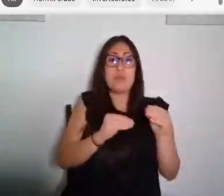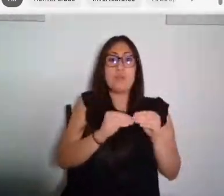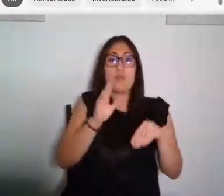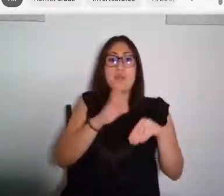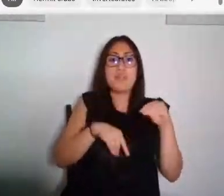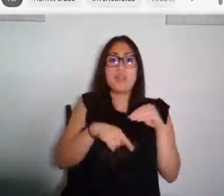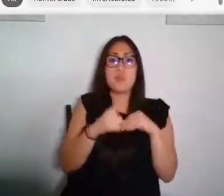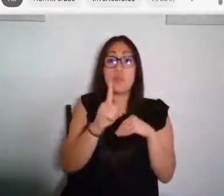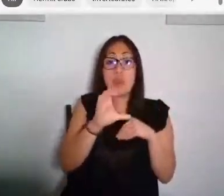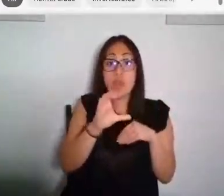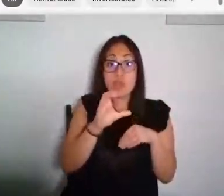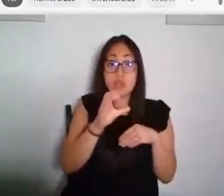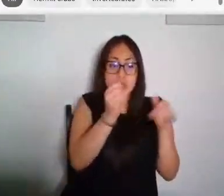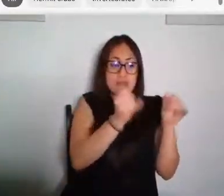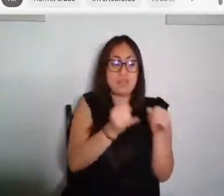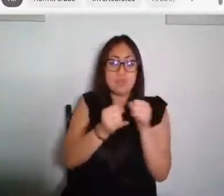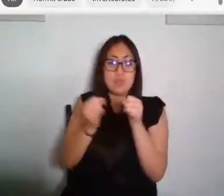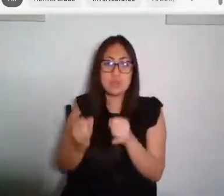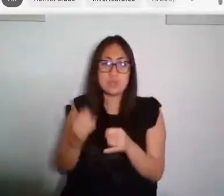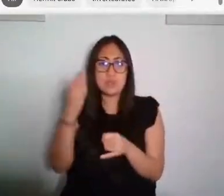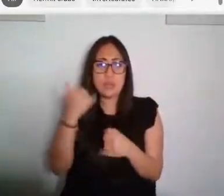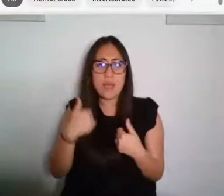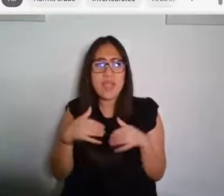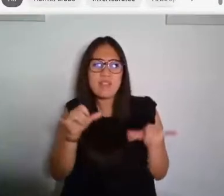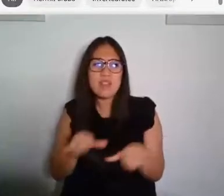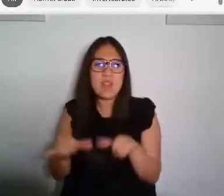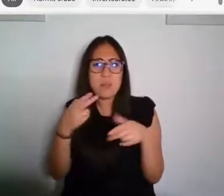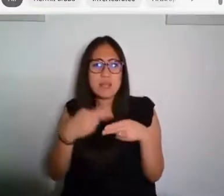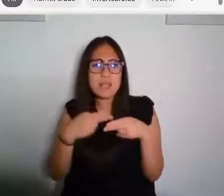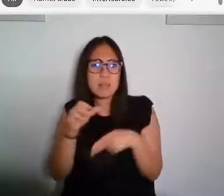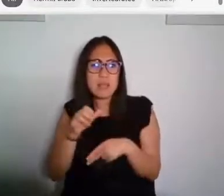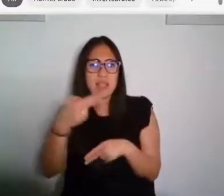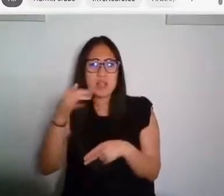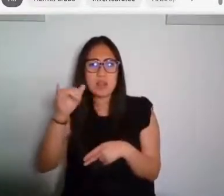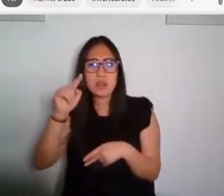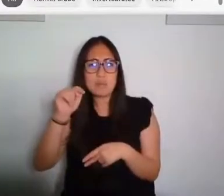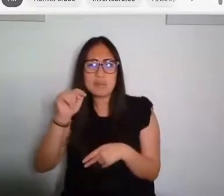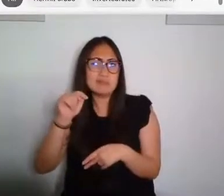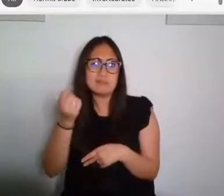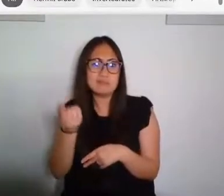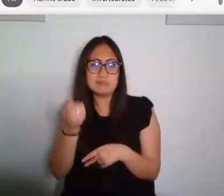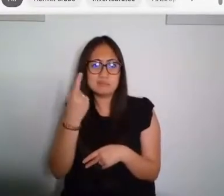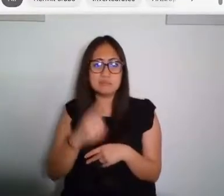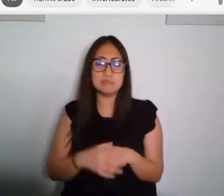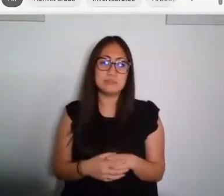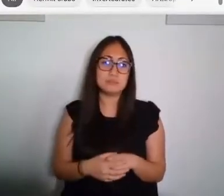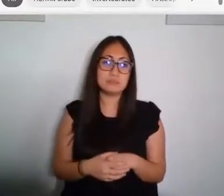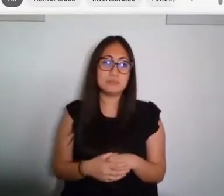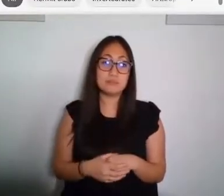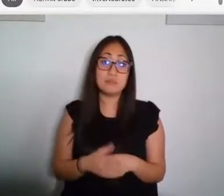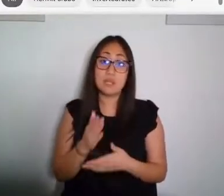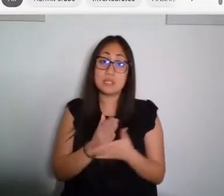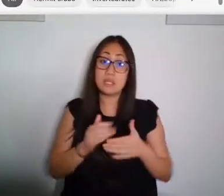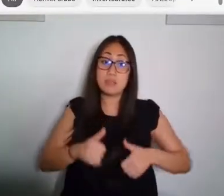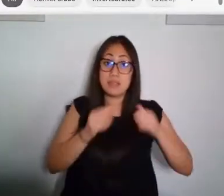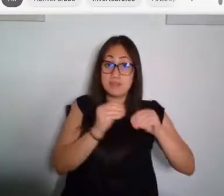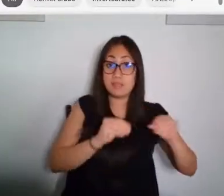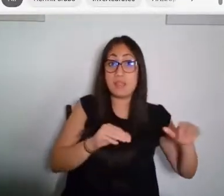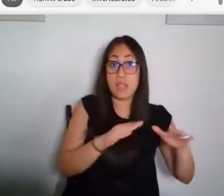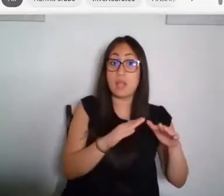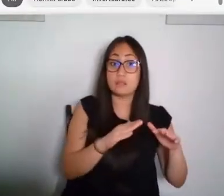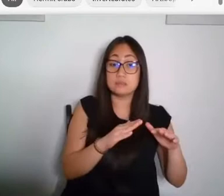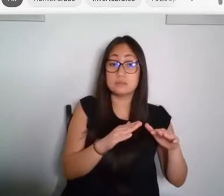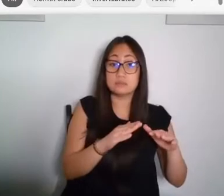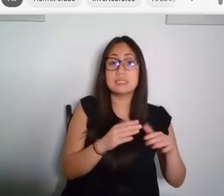individuals. So why they got a common name like hermit doesn't really make sense to us. Some hermit crabs live on land, though they